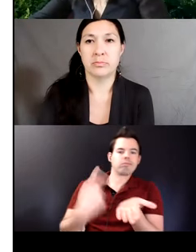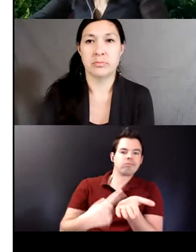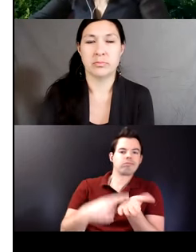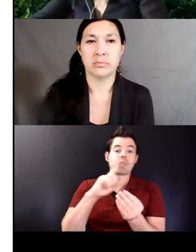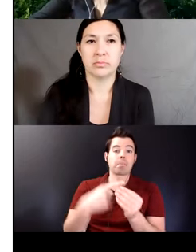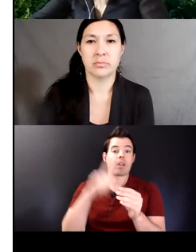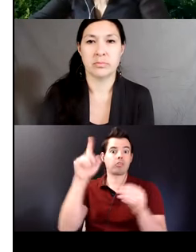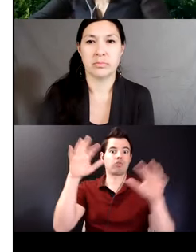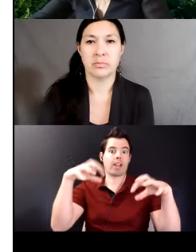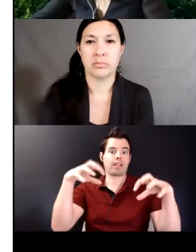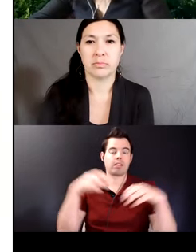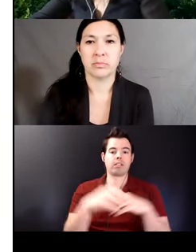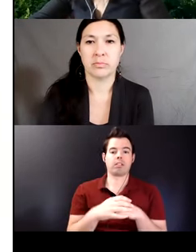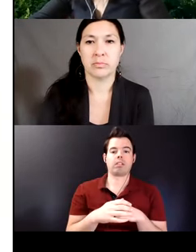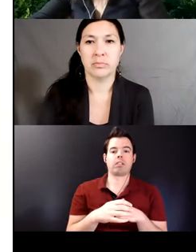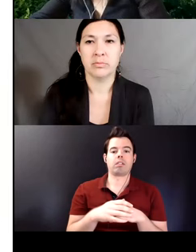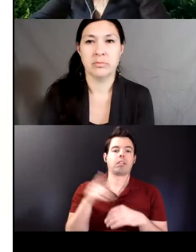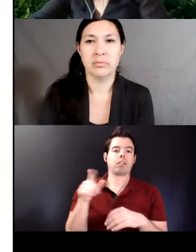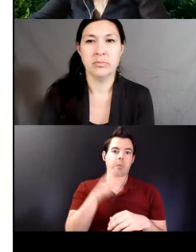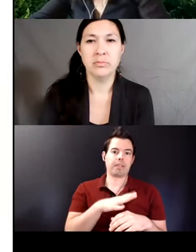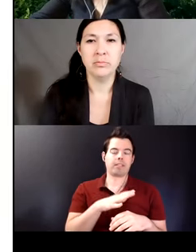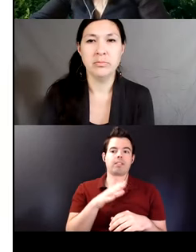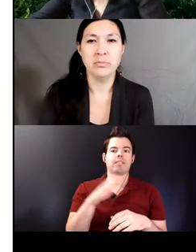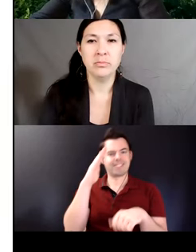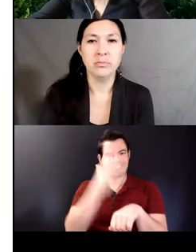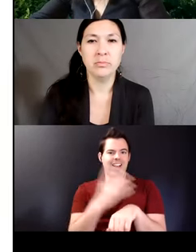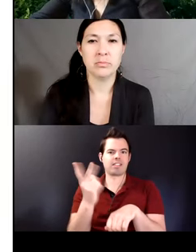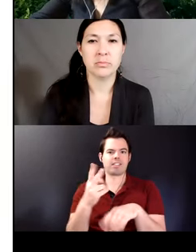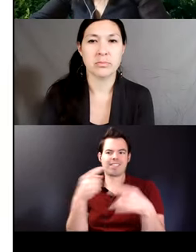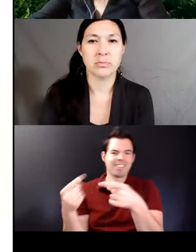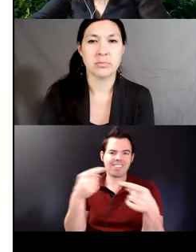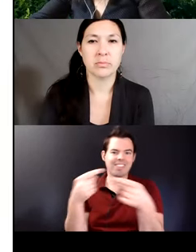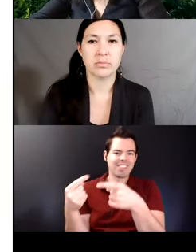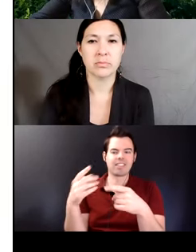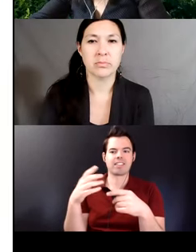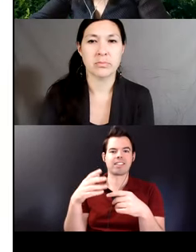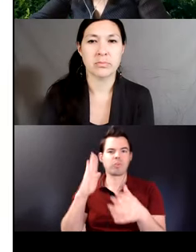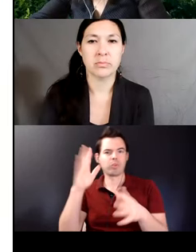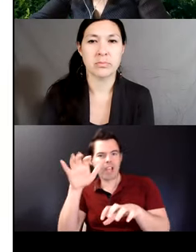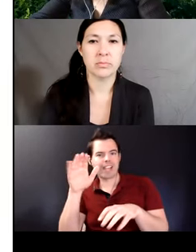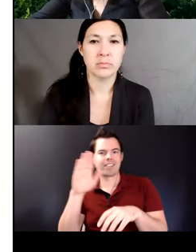and her 60 year old son are arguing whether it will rain or not